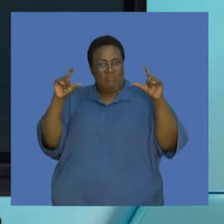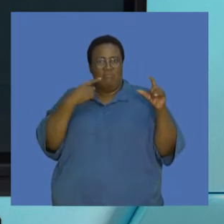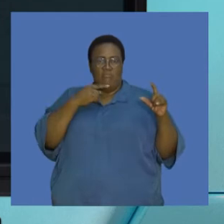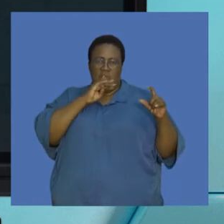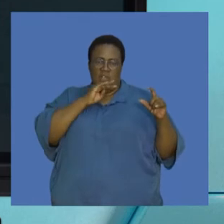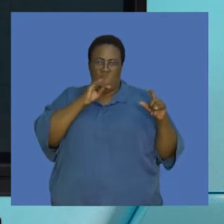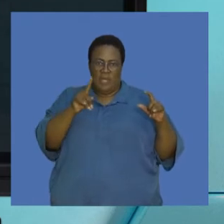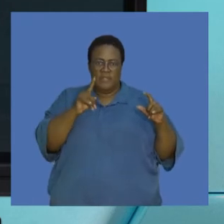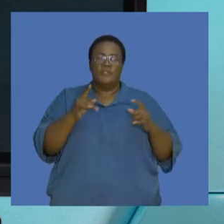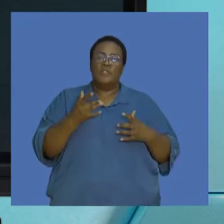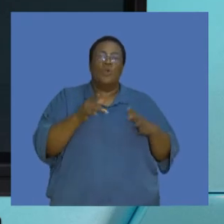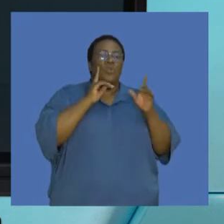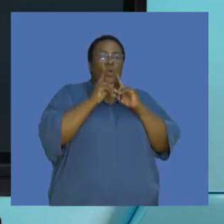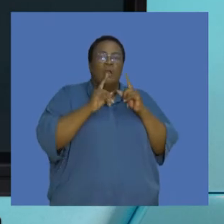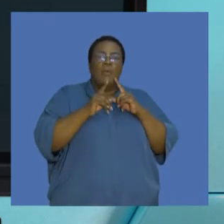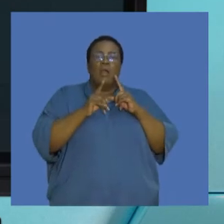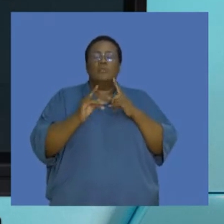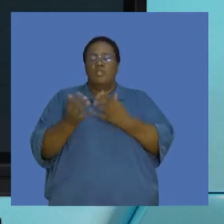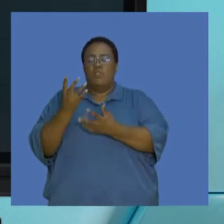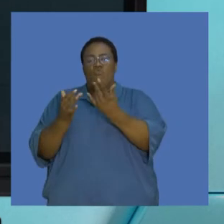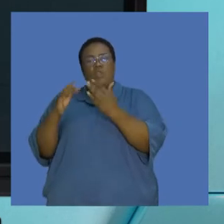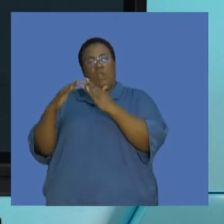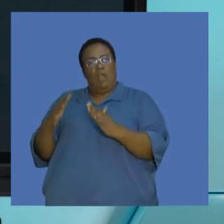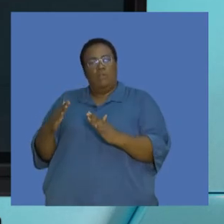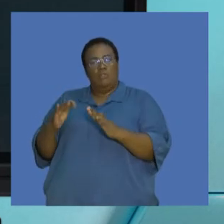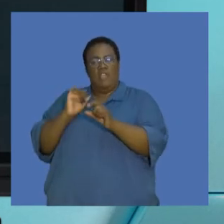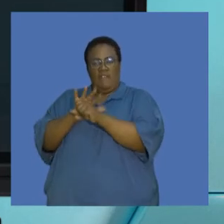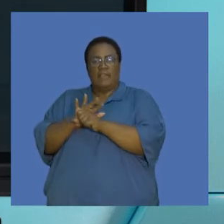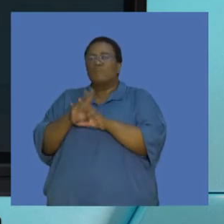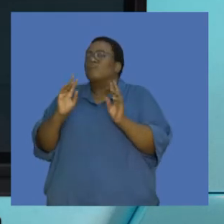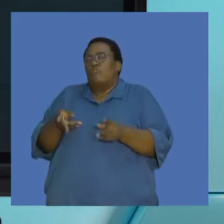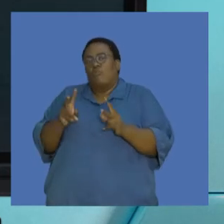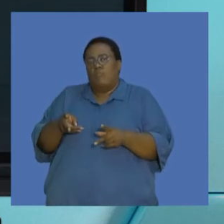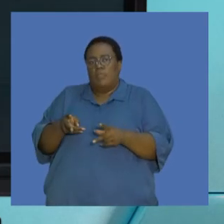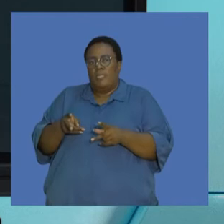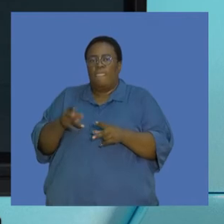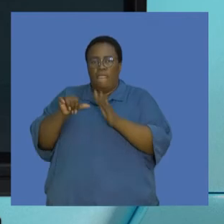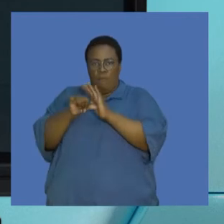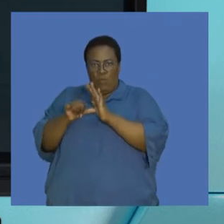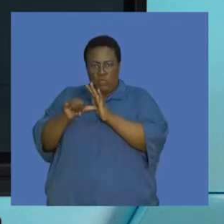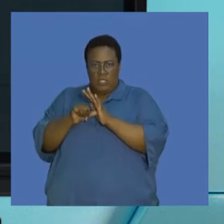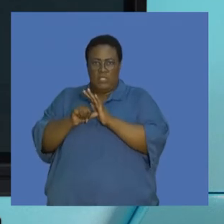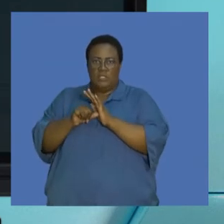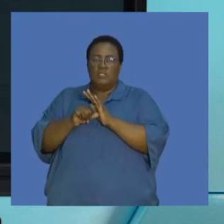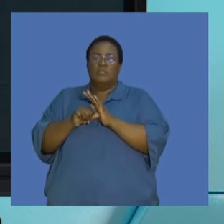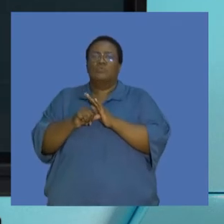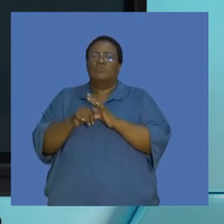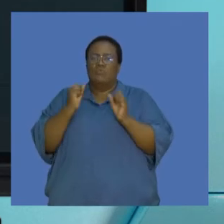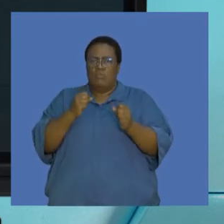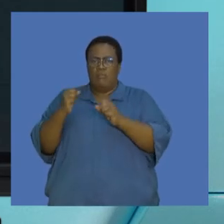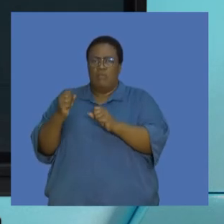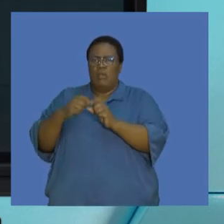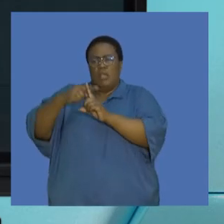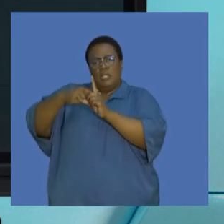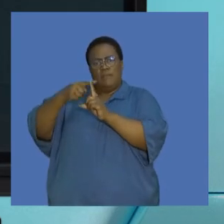we talked about the greenhouse effect being a natural phenomena, and this is important in maintaining the global average temperature on